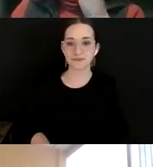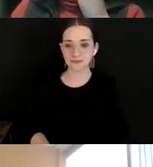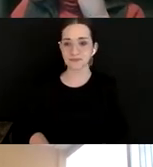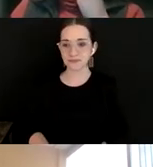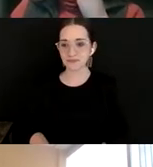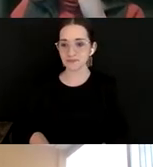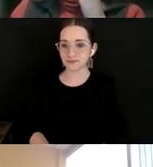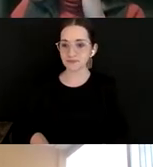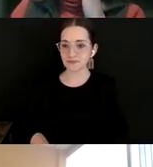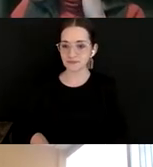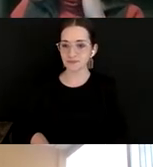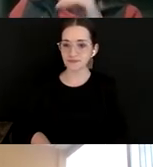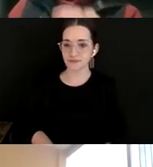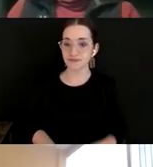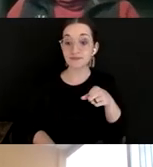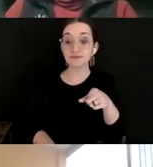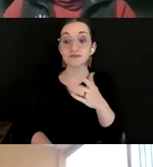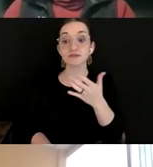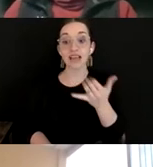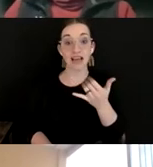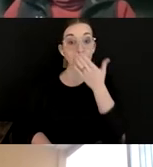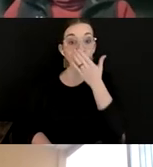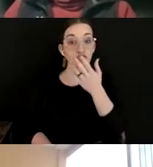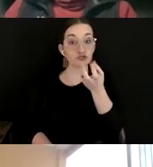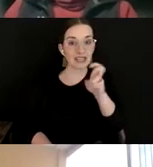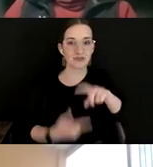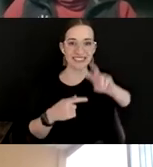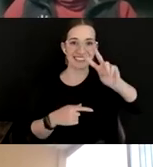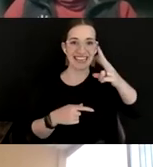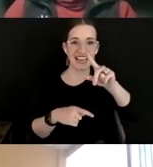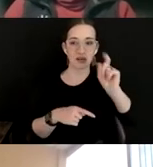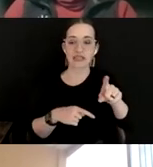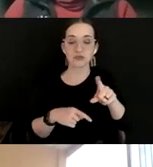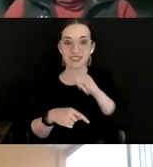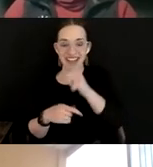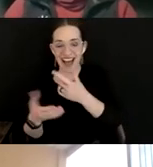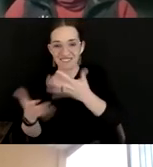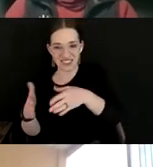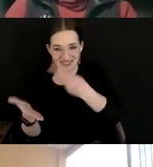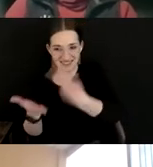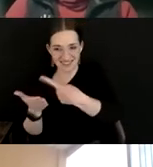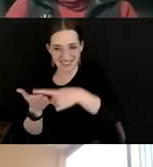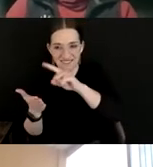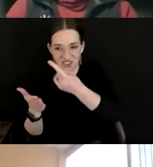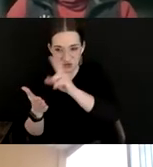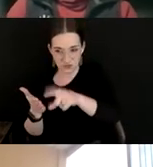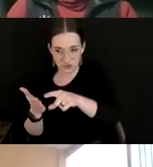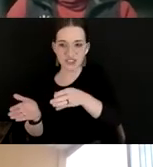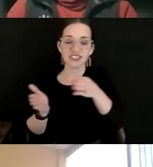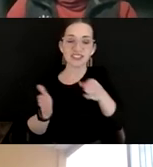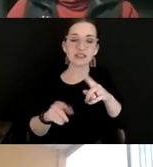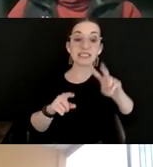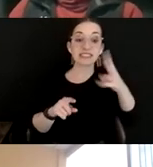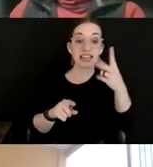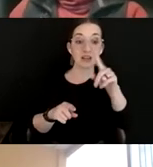This also might be a good transition into that second question, although we're nowhere near done with the first, but you know, not just the folks that we are looking